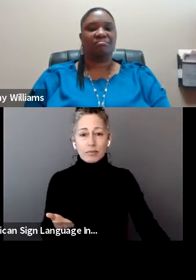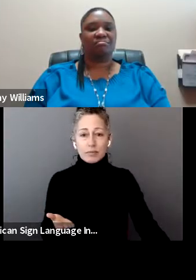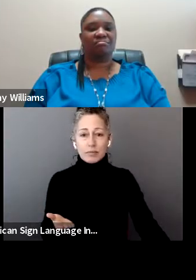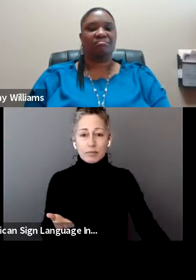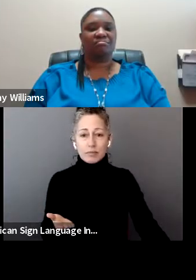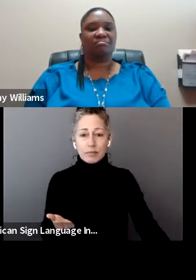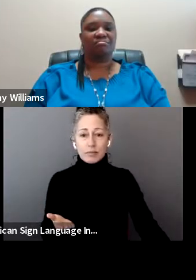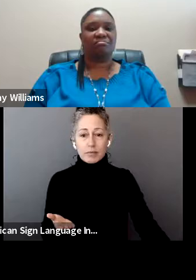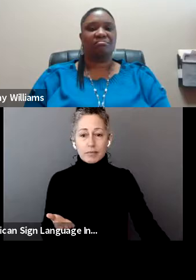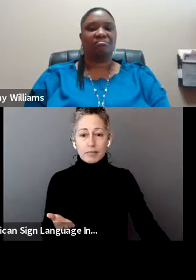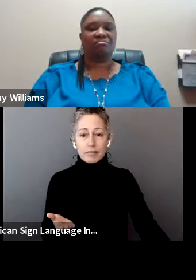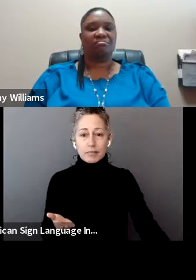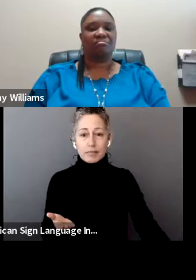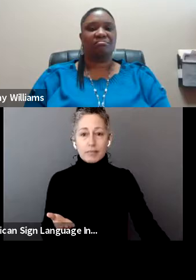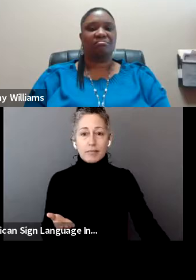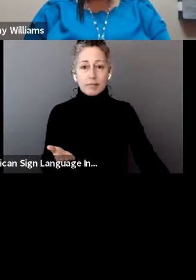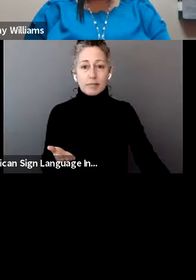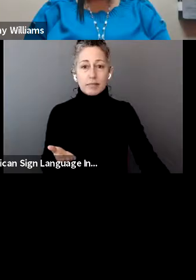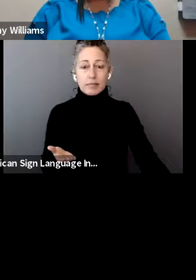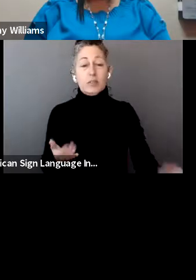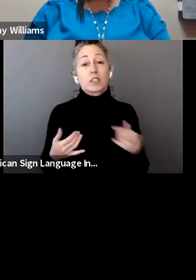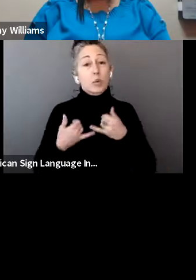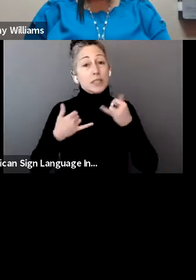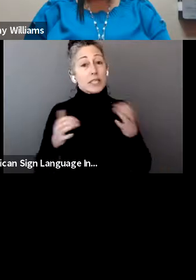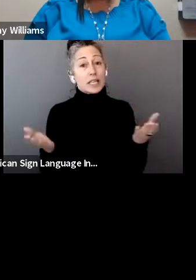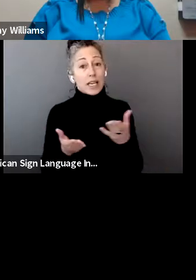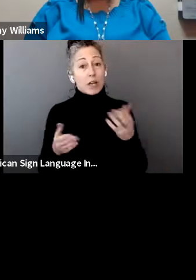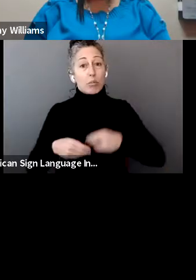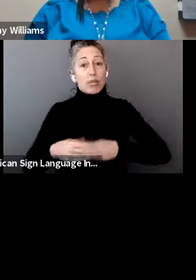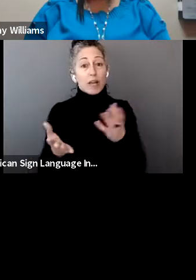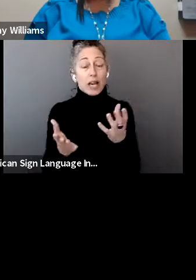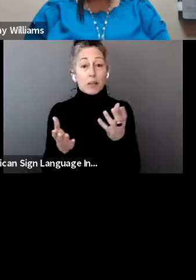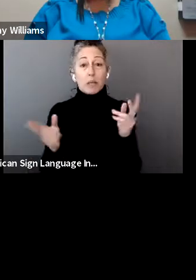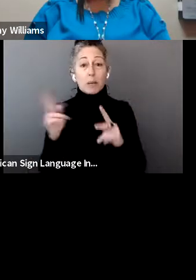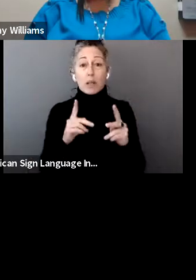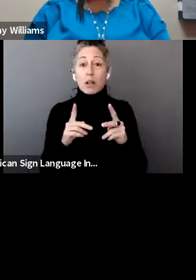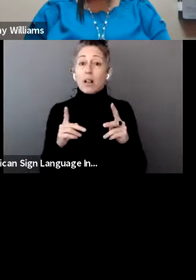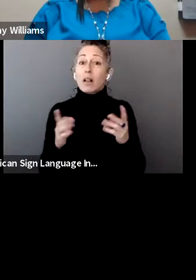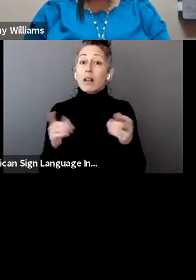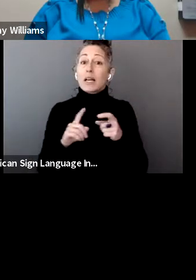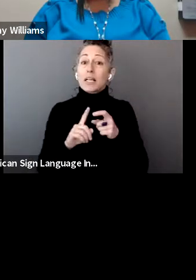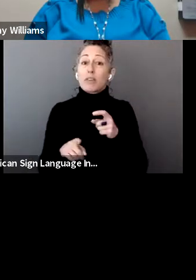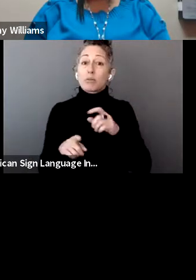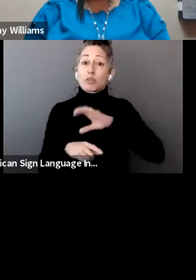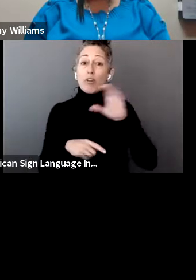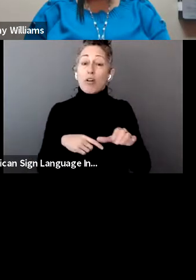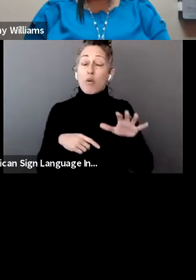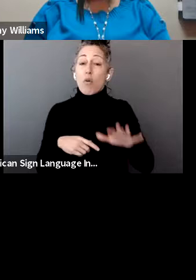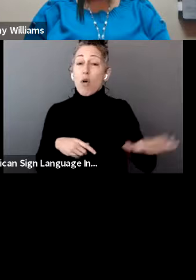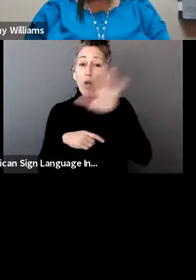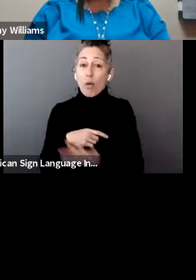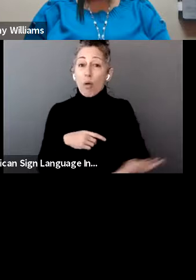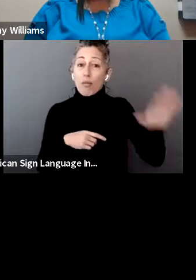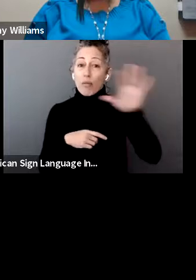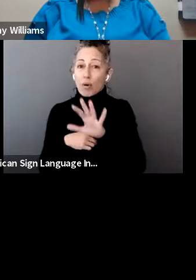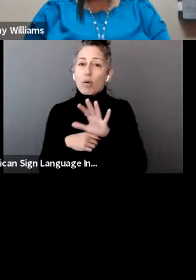here in the pandemic. And we're providing Chicagoans with access to the best financial resources we can find in the